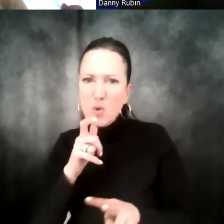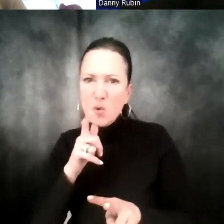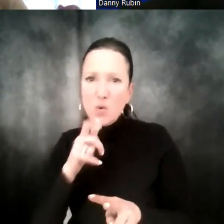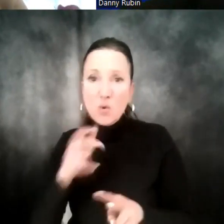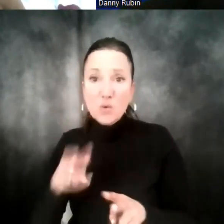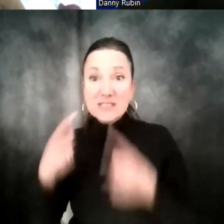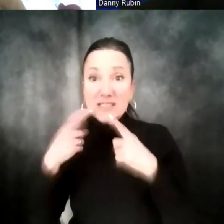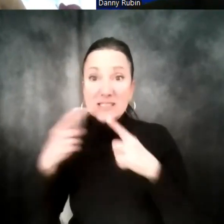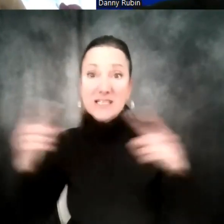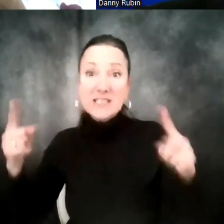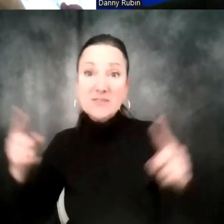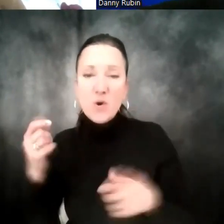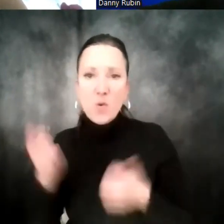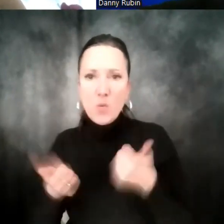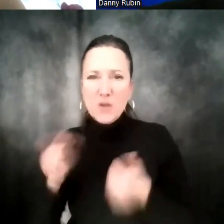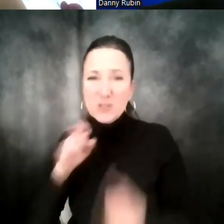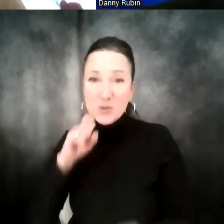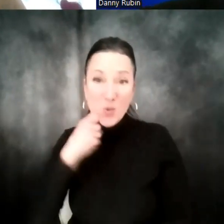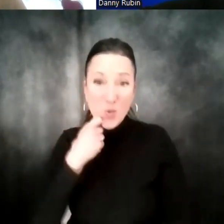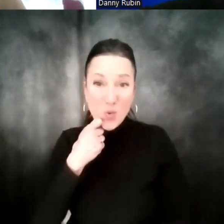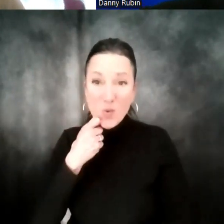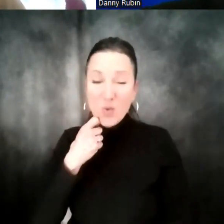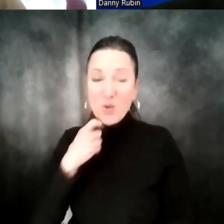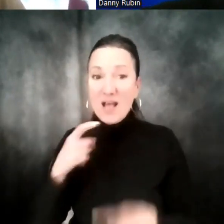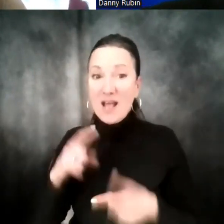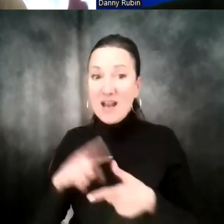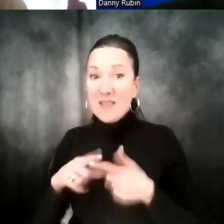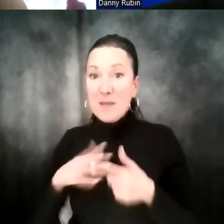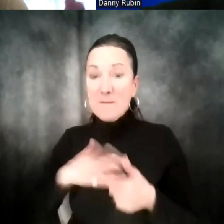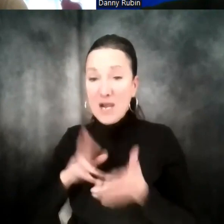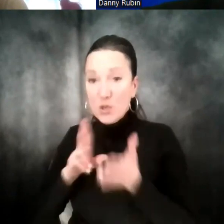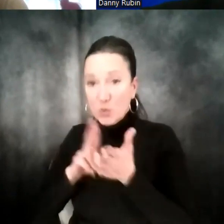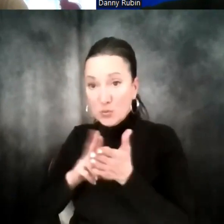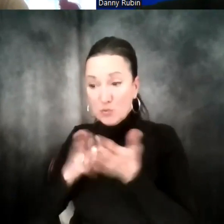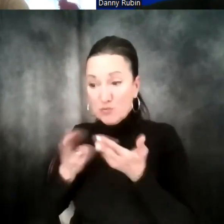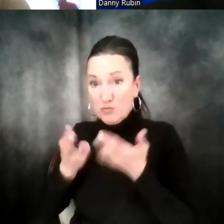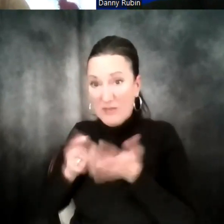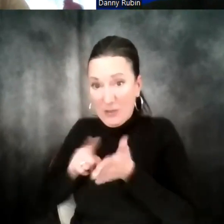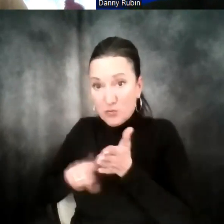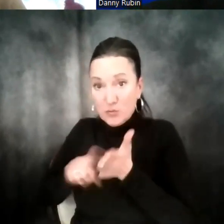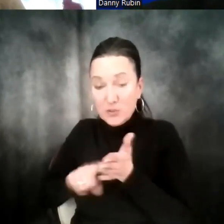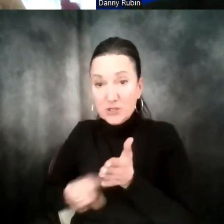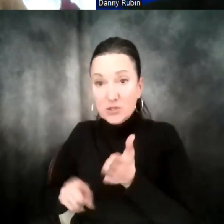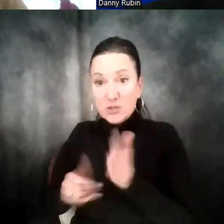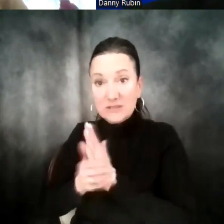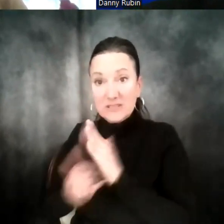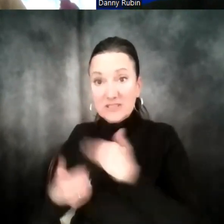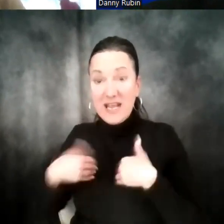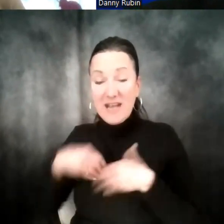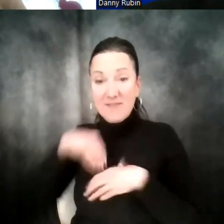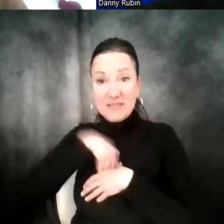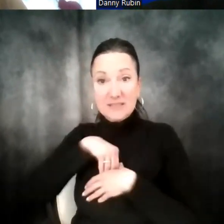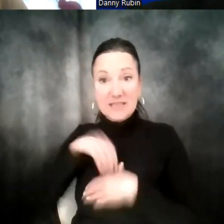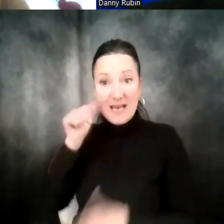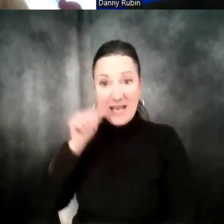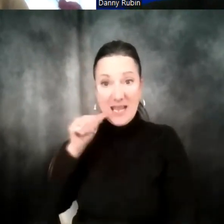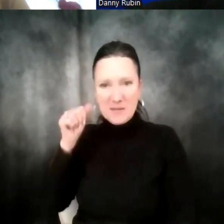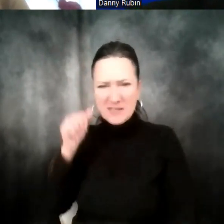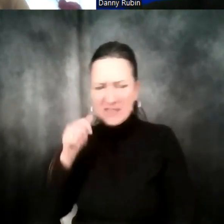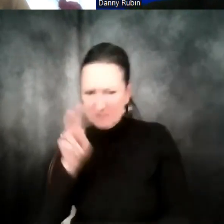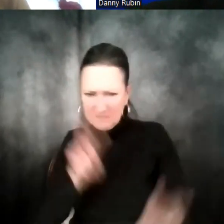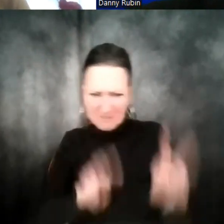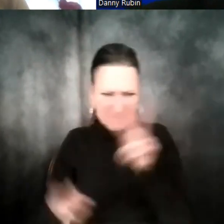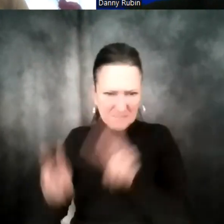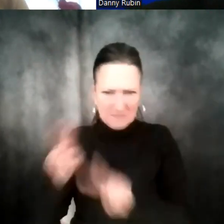what's a cool product in my mind. And I can use my research tools that I have internally to see what ads they're using, if they're currently being